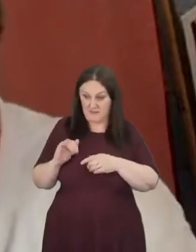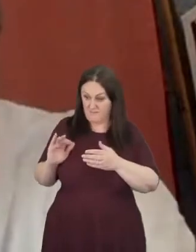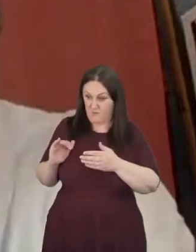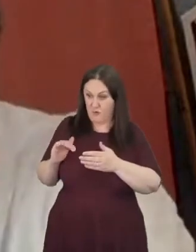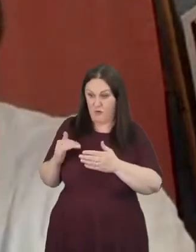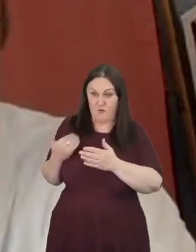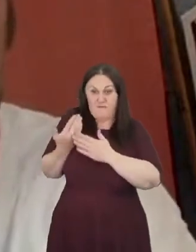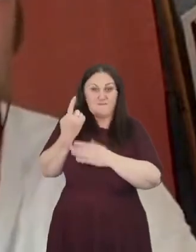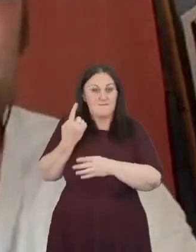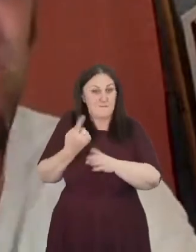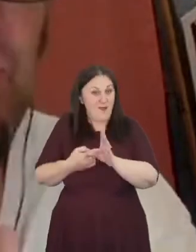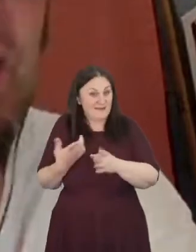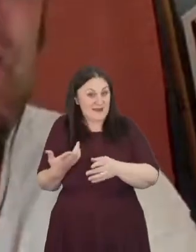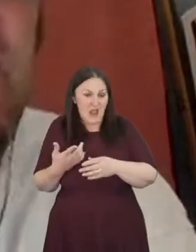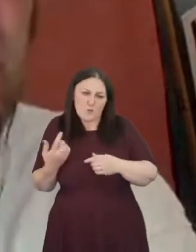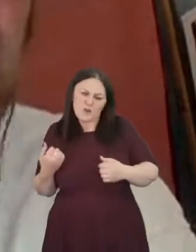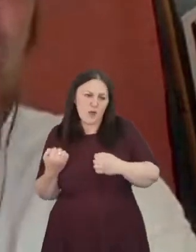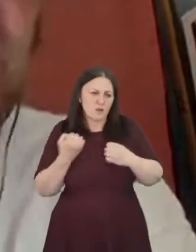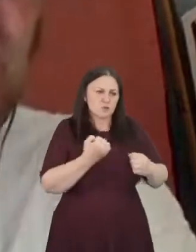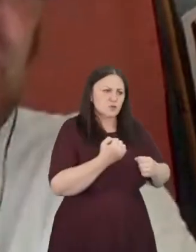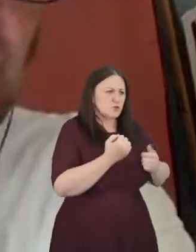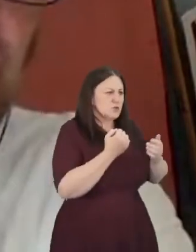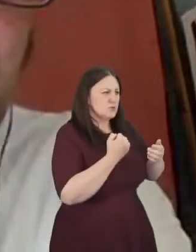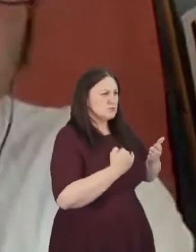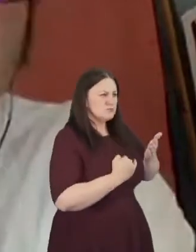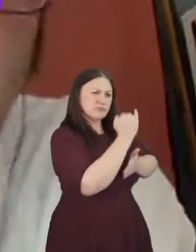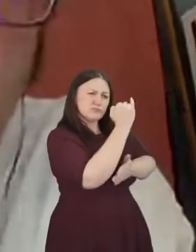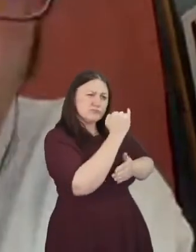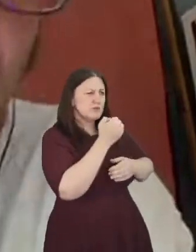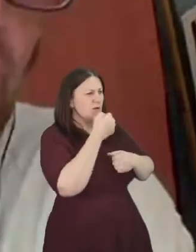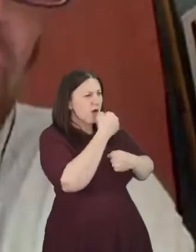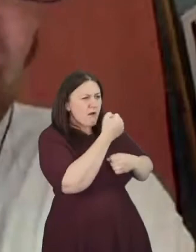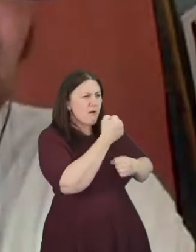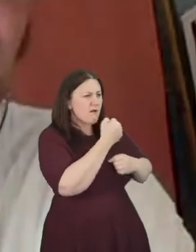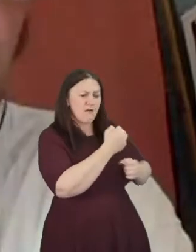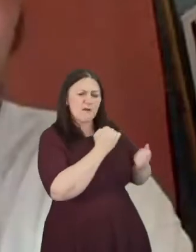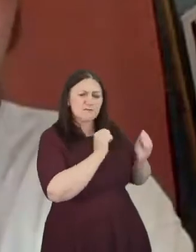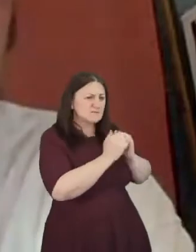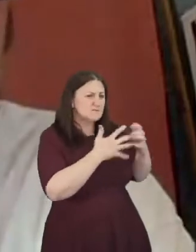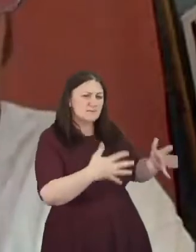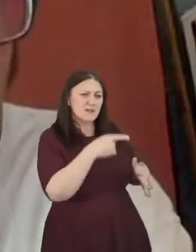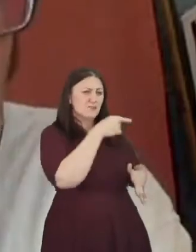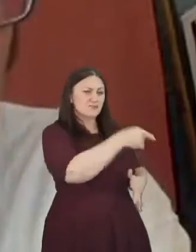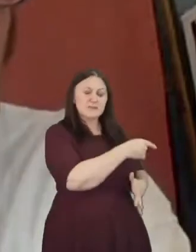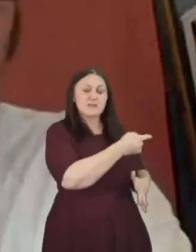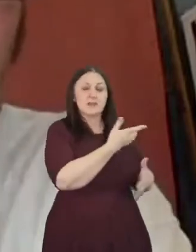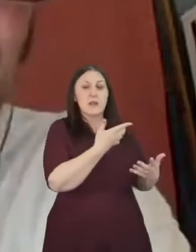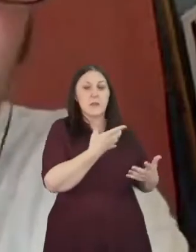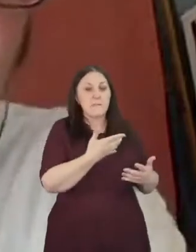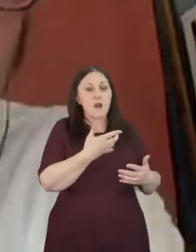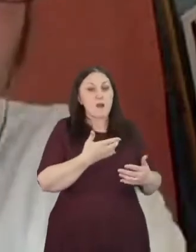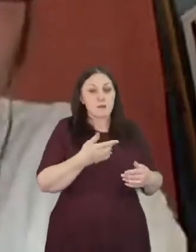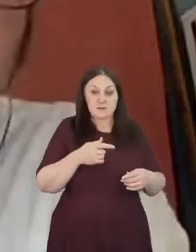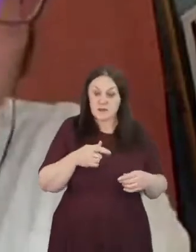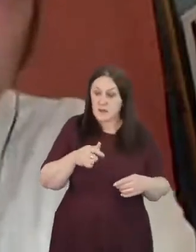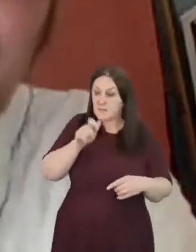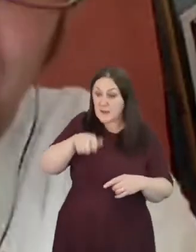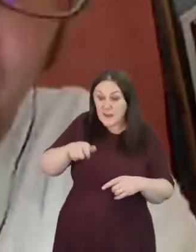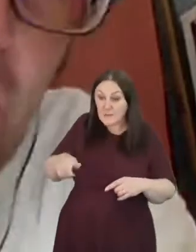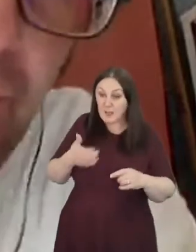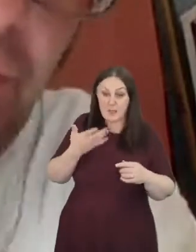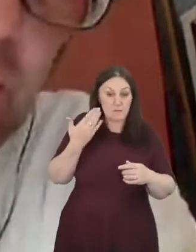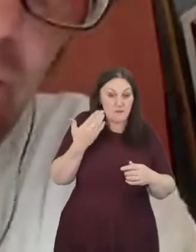around that execution but it's when you know when people that were wrongfully convicted became friends of mine people that were